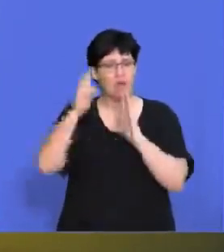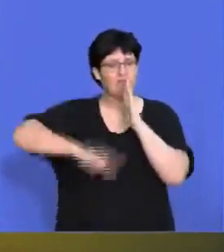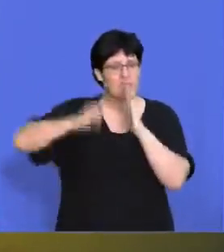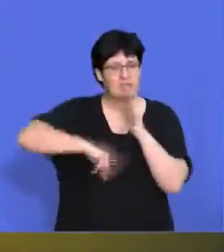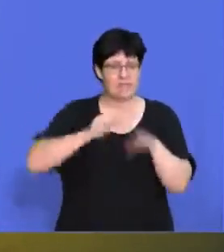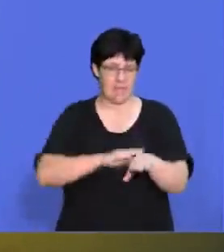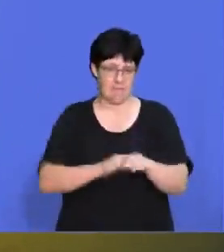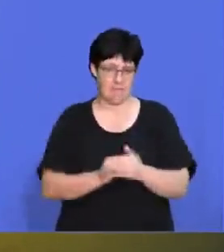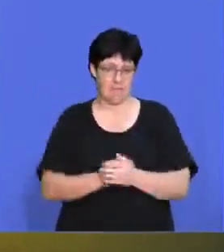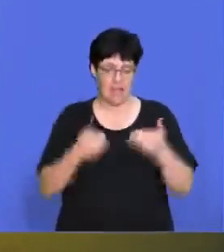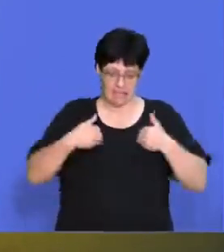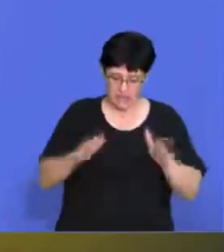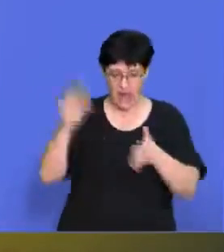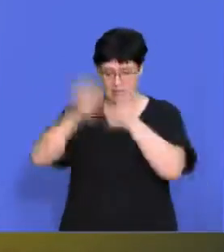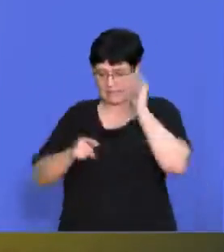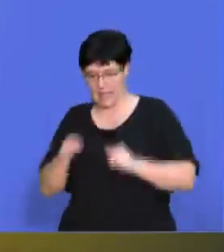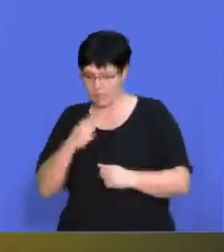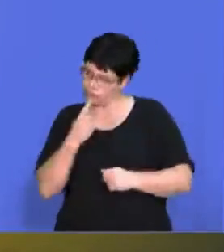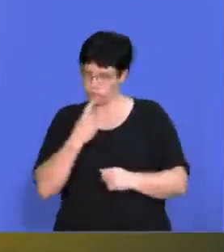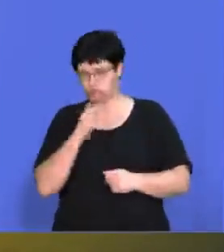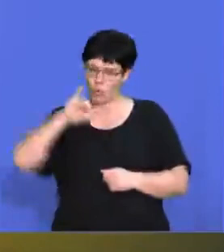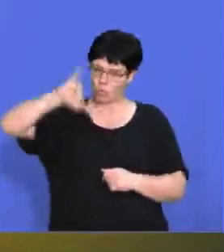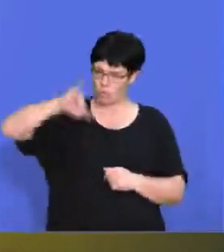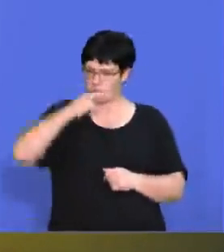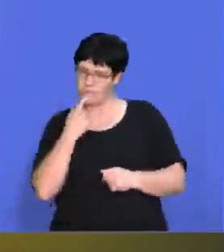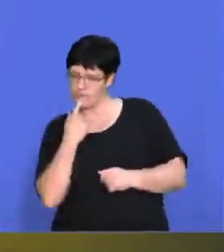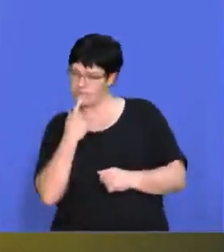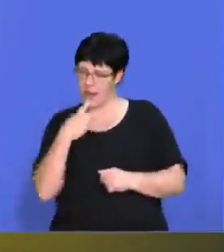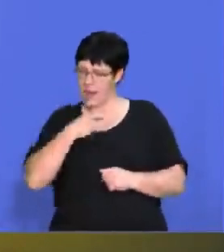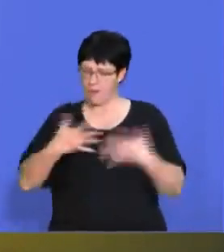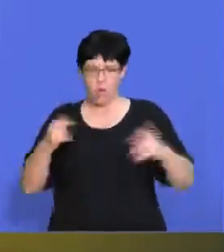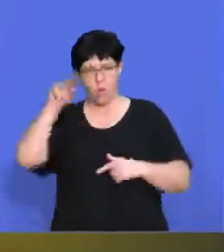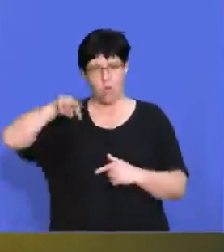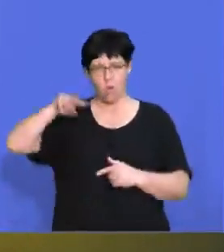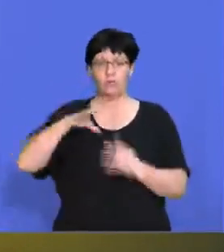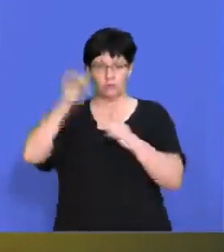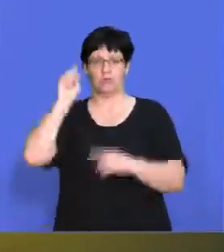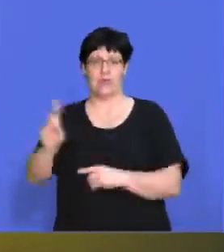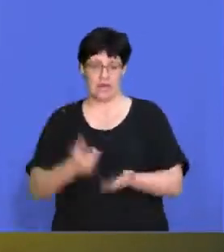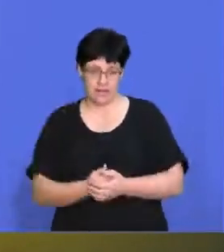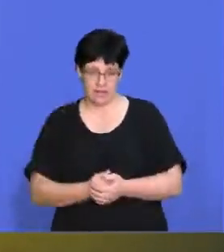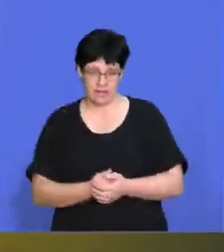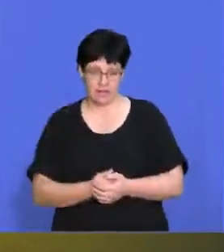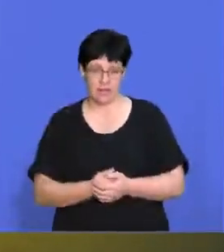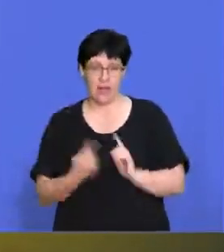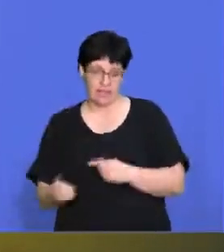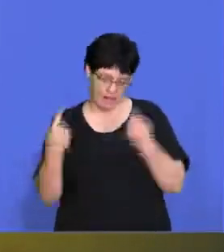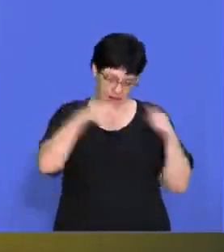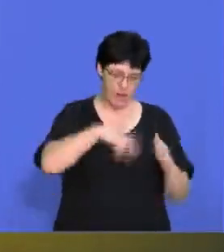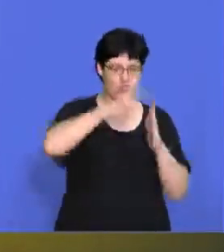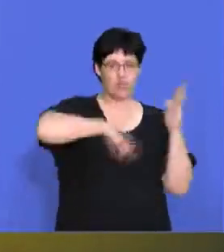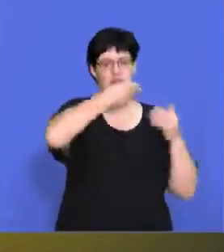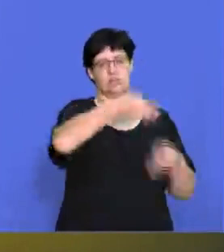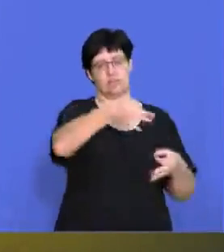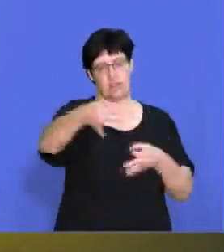Use that ten minutes of reading time. Start with the essay. See which essay tickles your fancy. Read through that